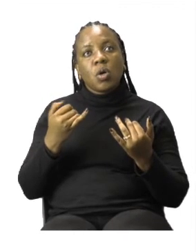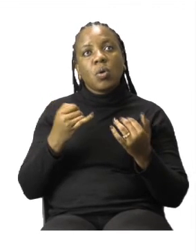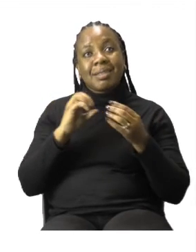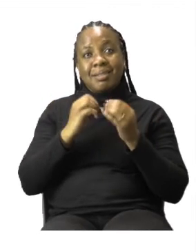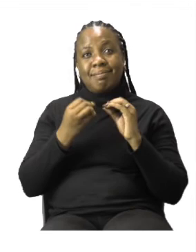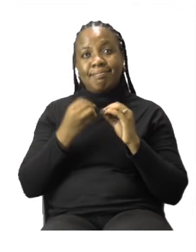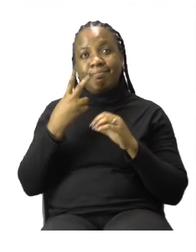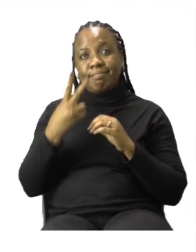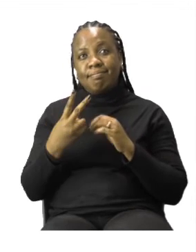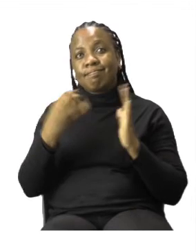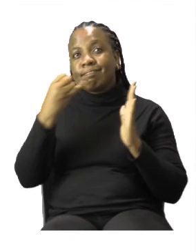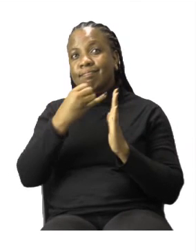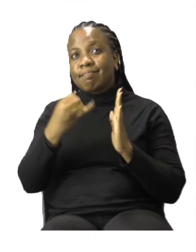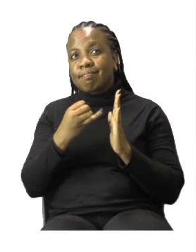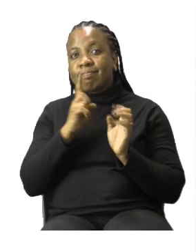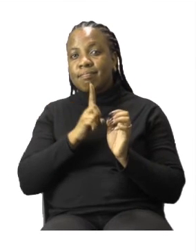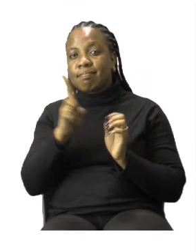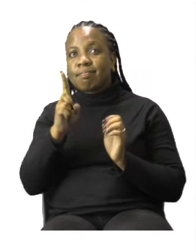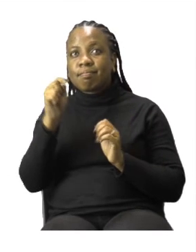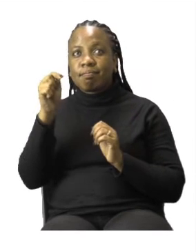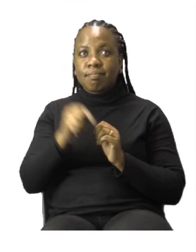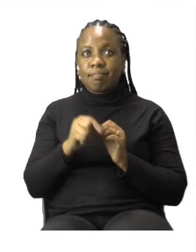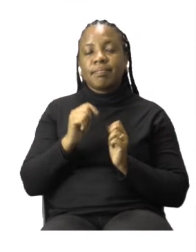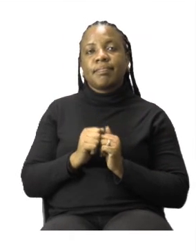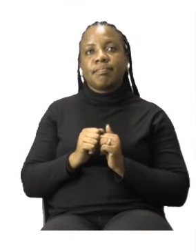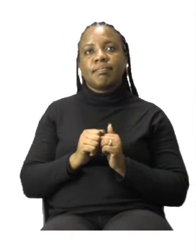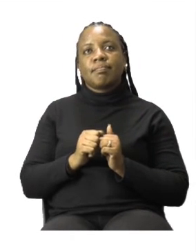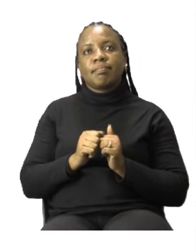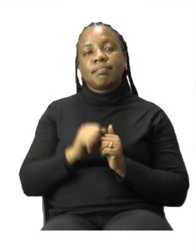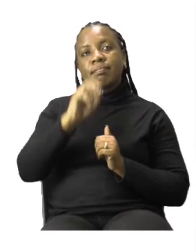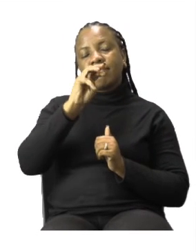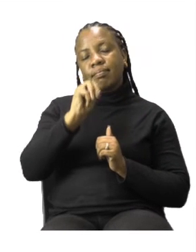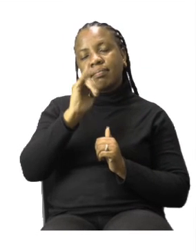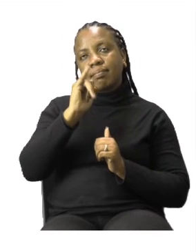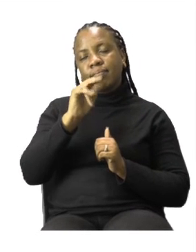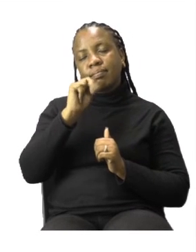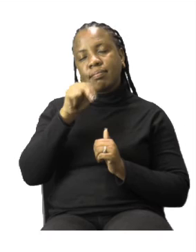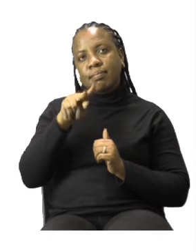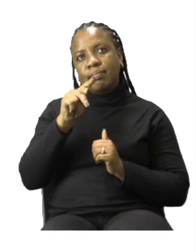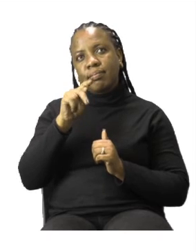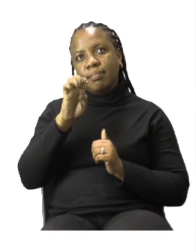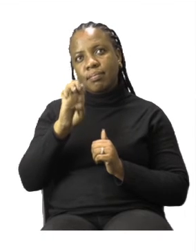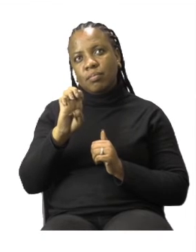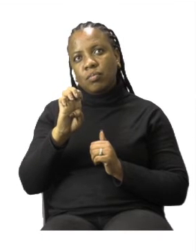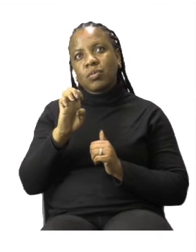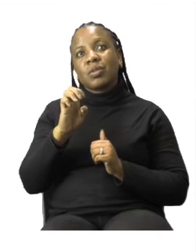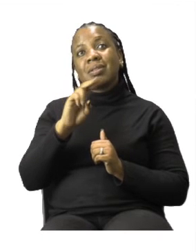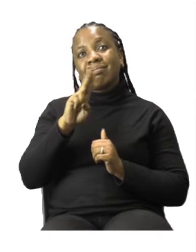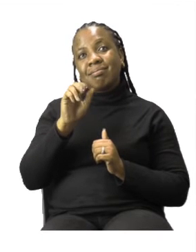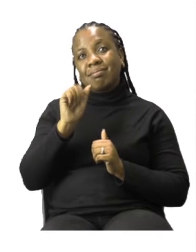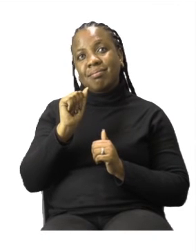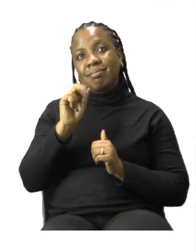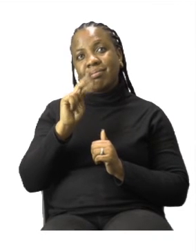they have reminded us again that the minute hand is the long one and the hour